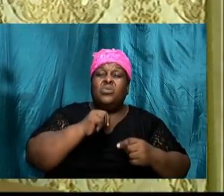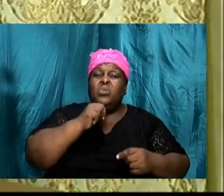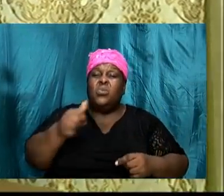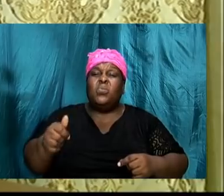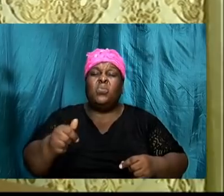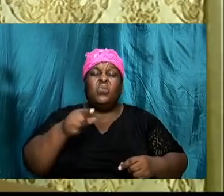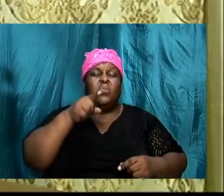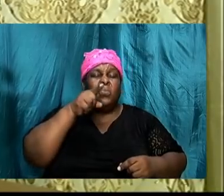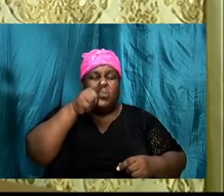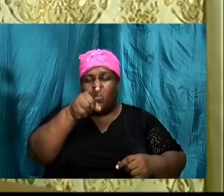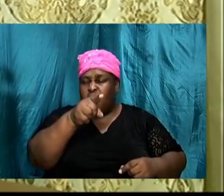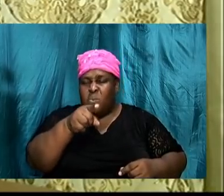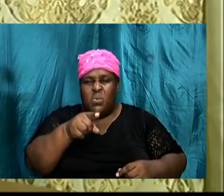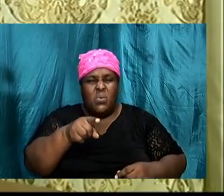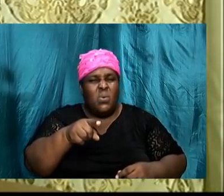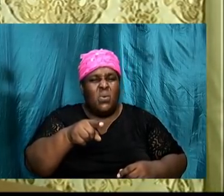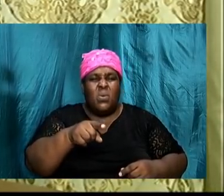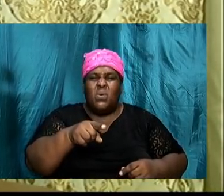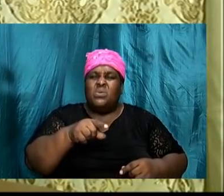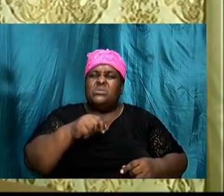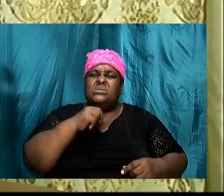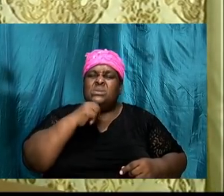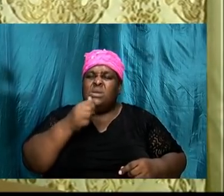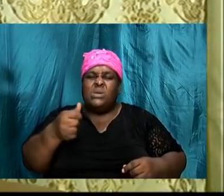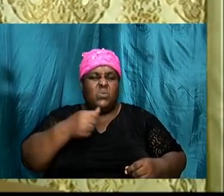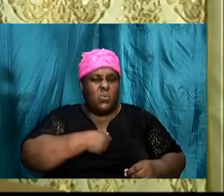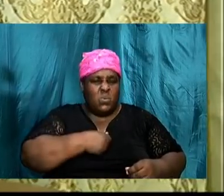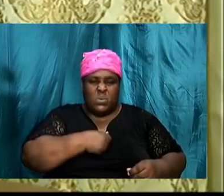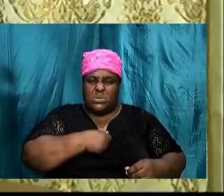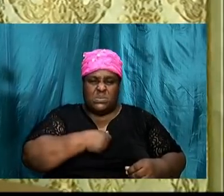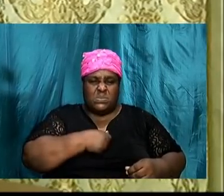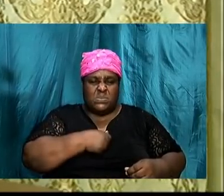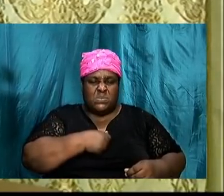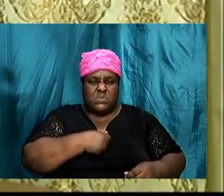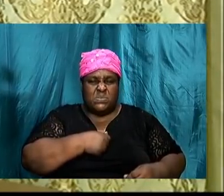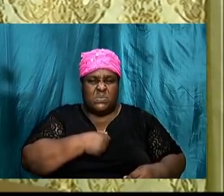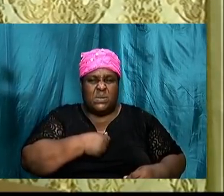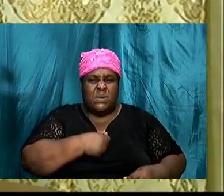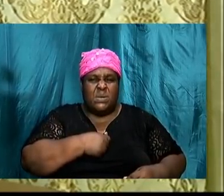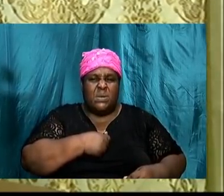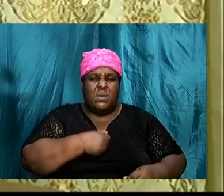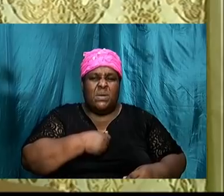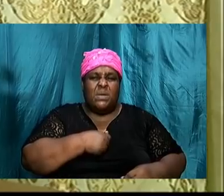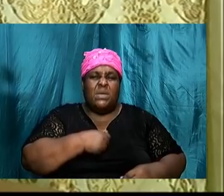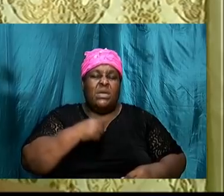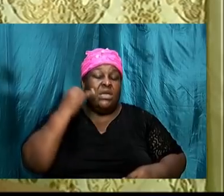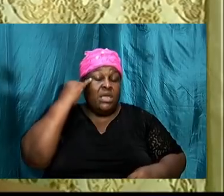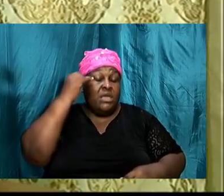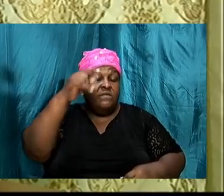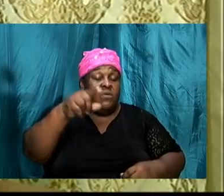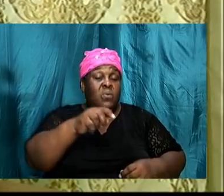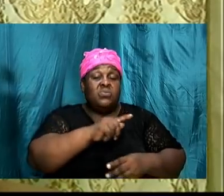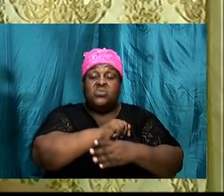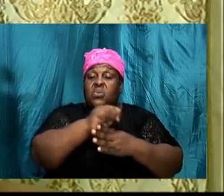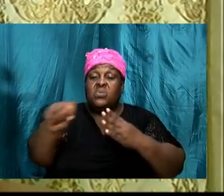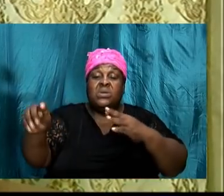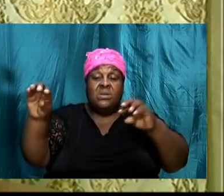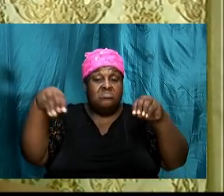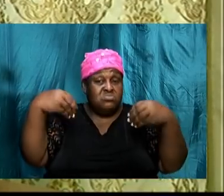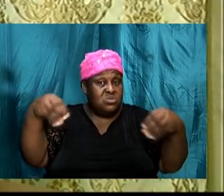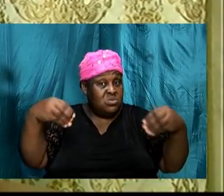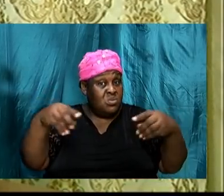you are totally sold out to God. If you are totally sold out to God, then you will